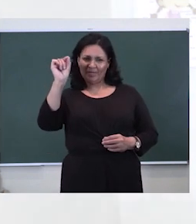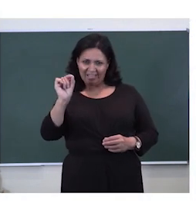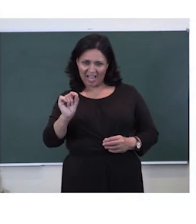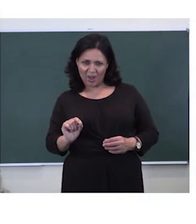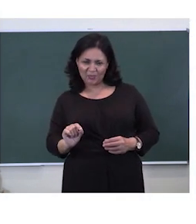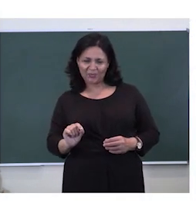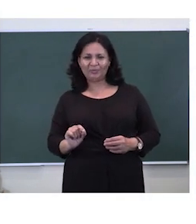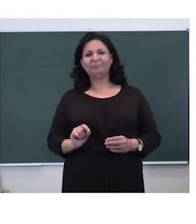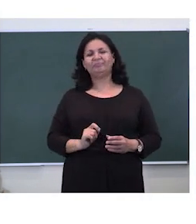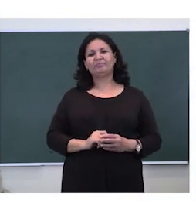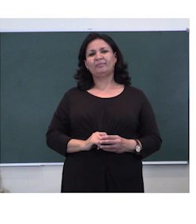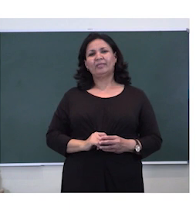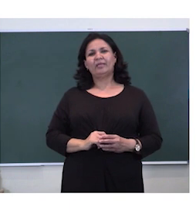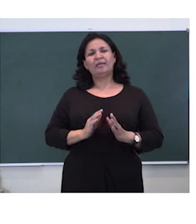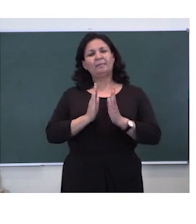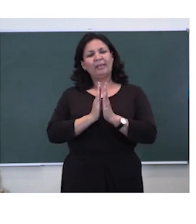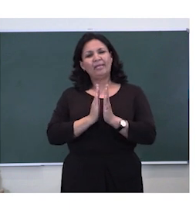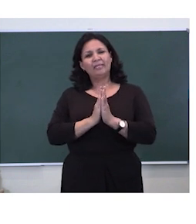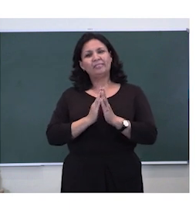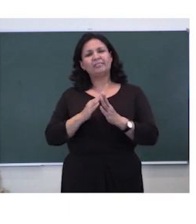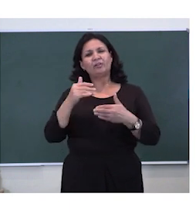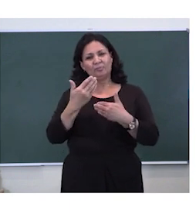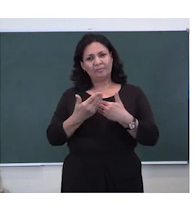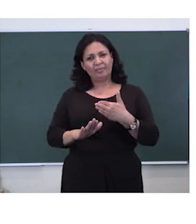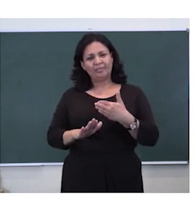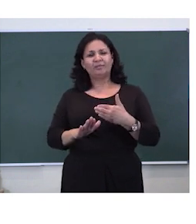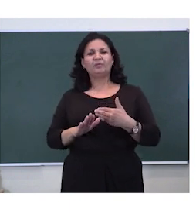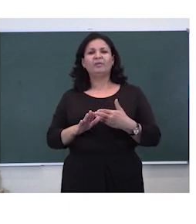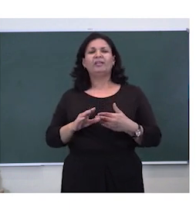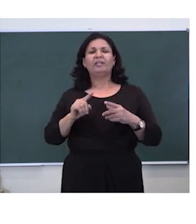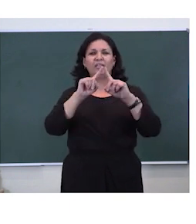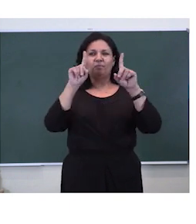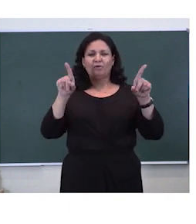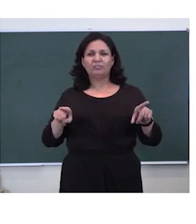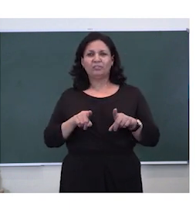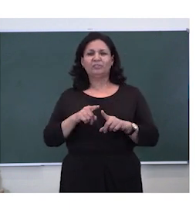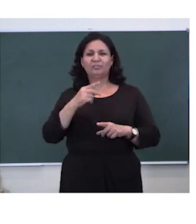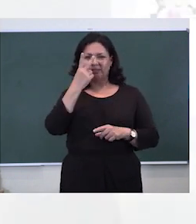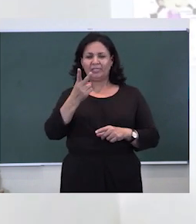So please complete the one in the boxes that you can see below.